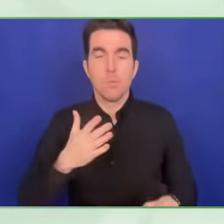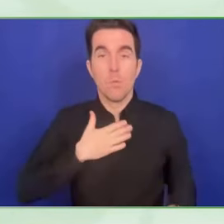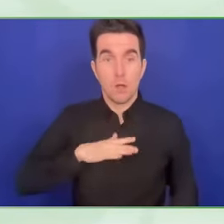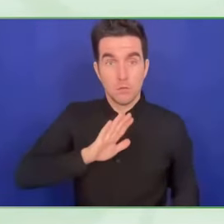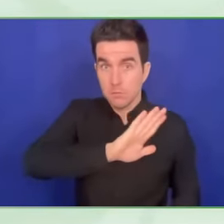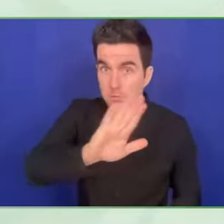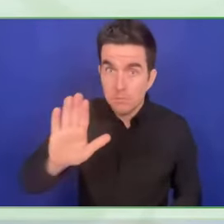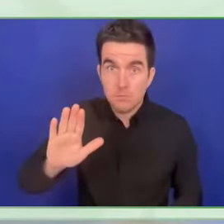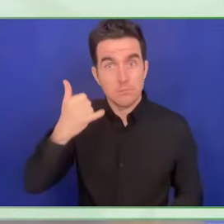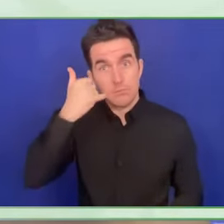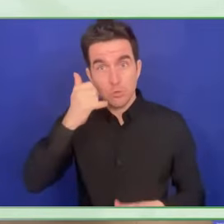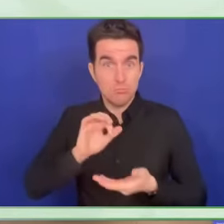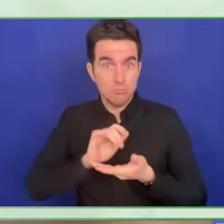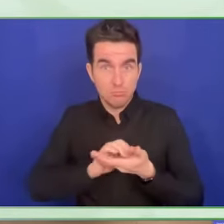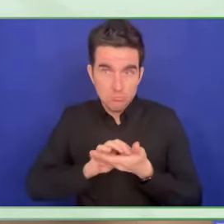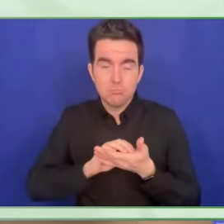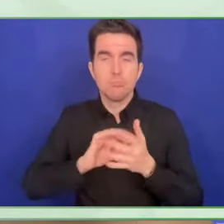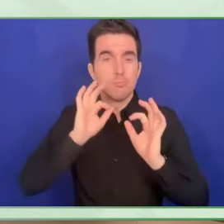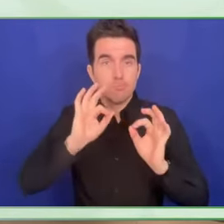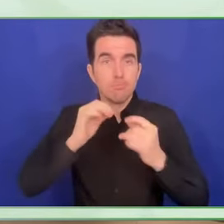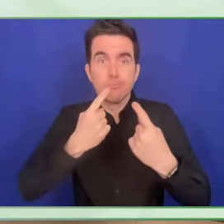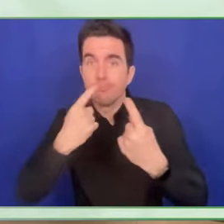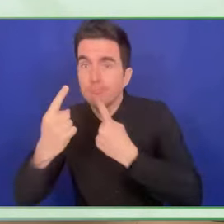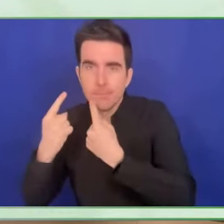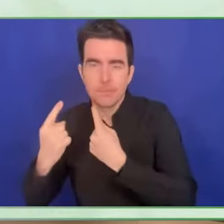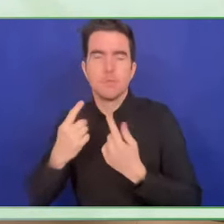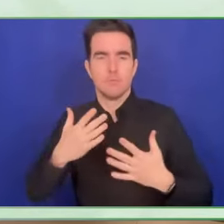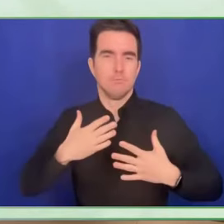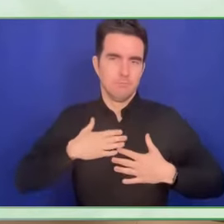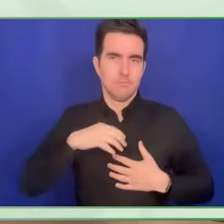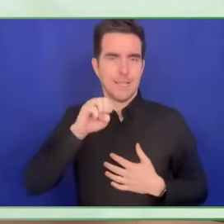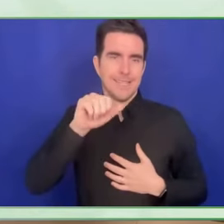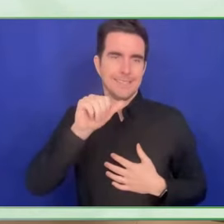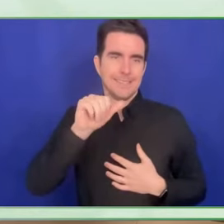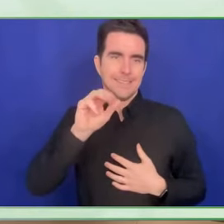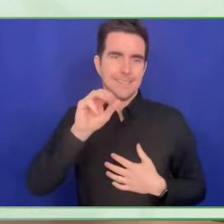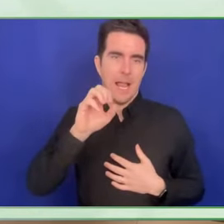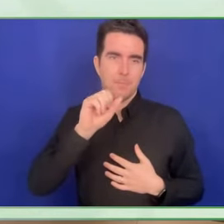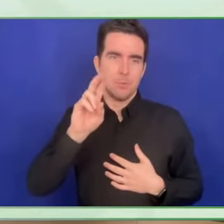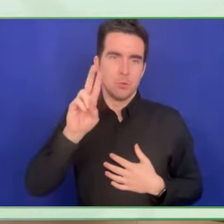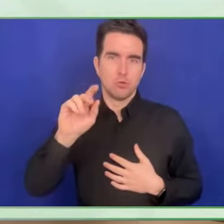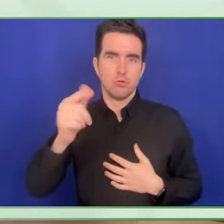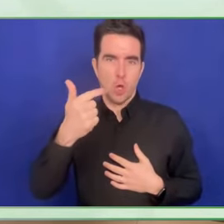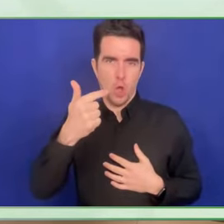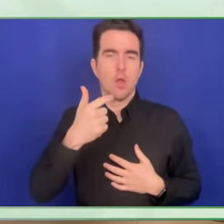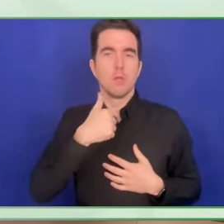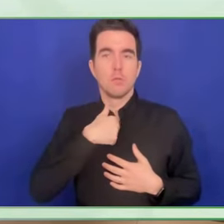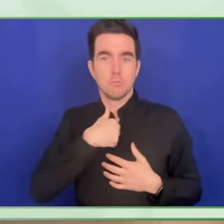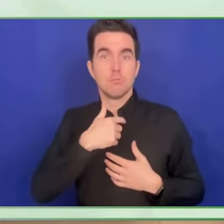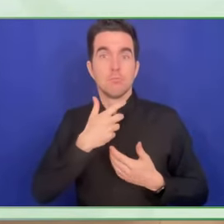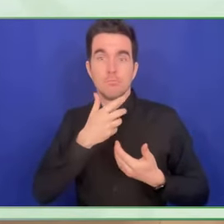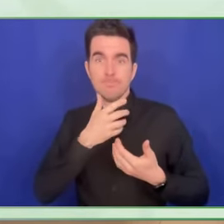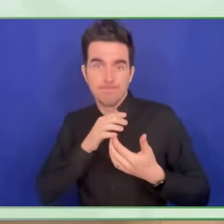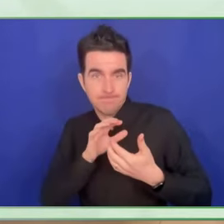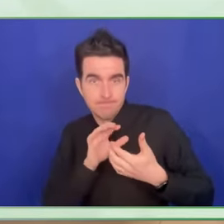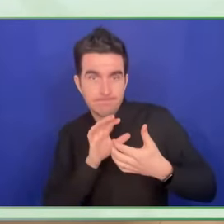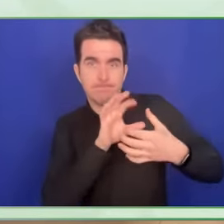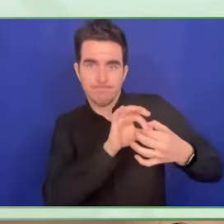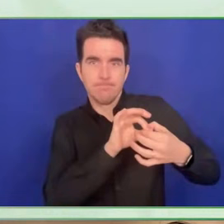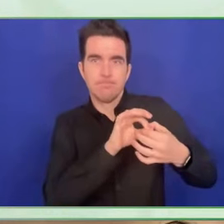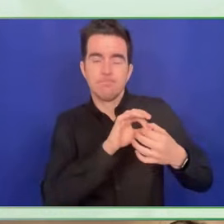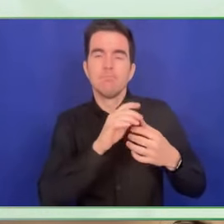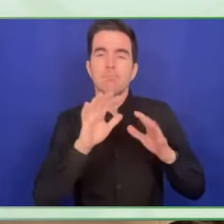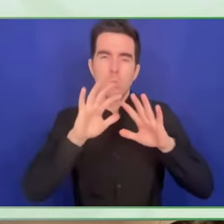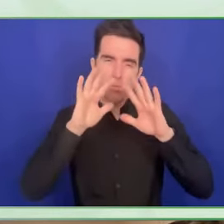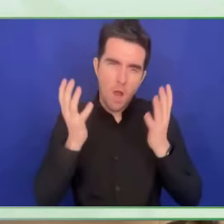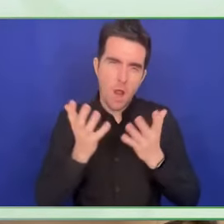together. I think this is the key point. Thank you. We've had a speaker. I'm happy to see you, Miguel.